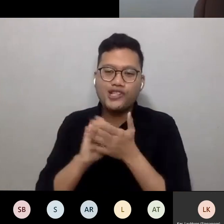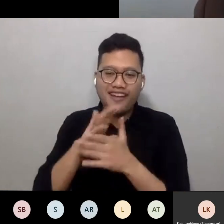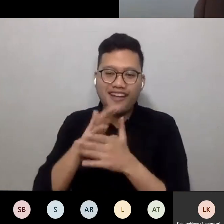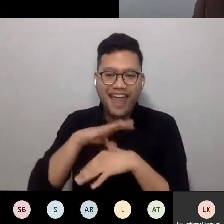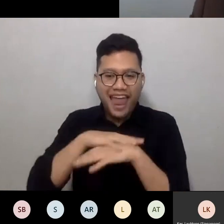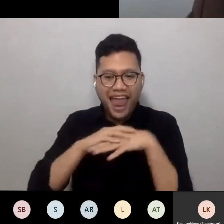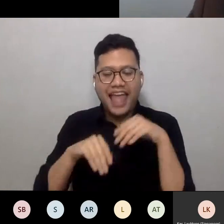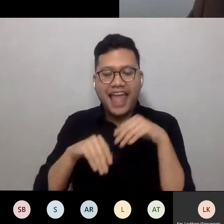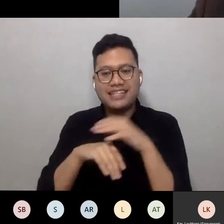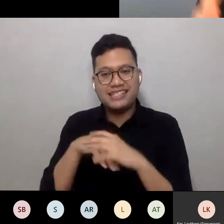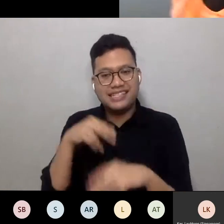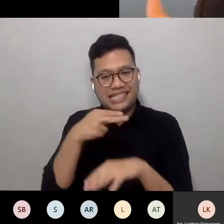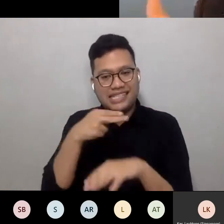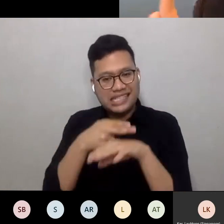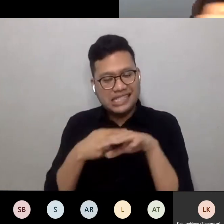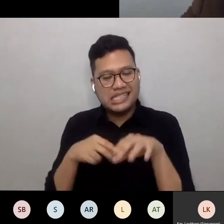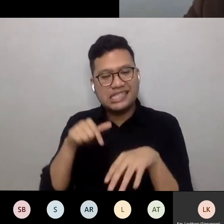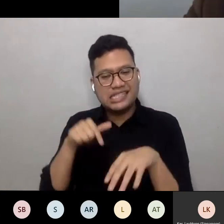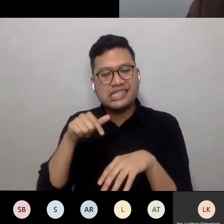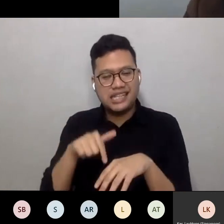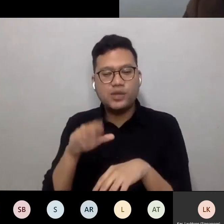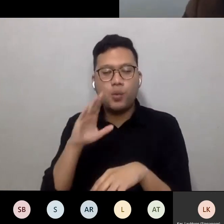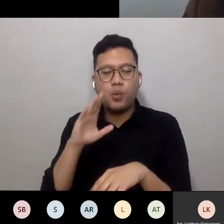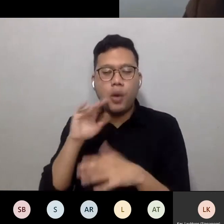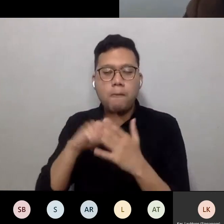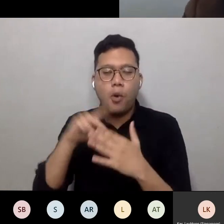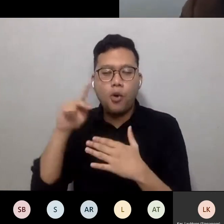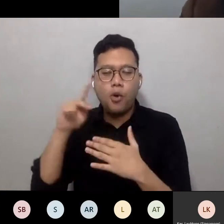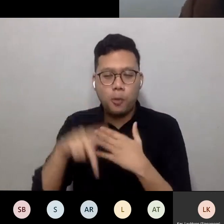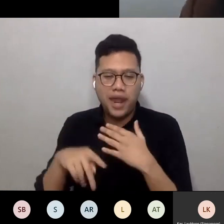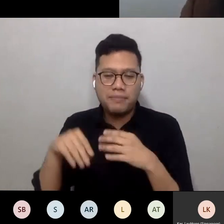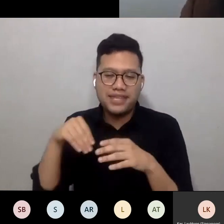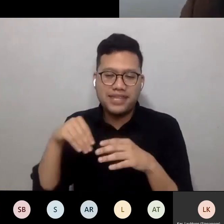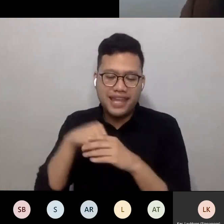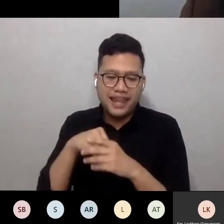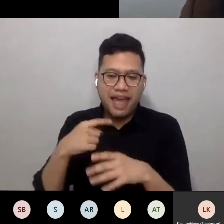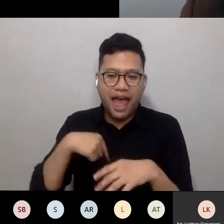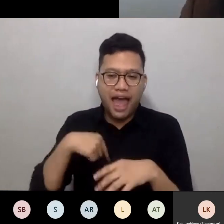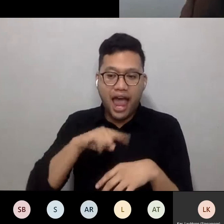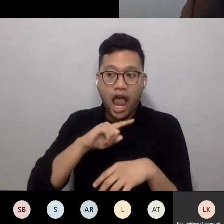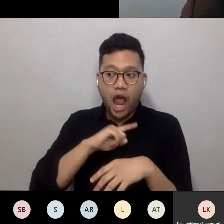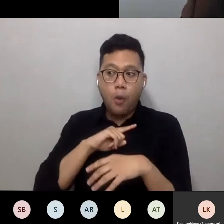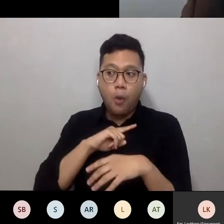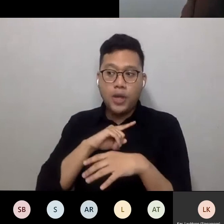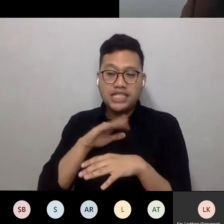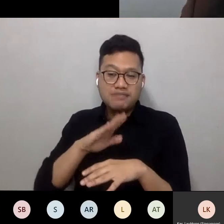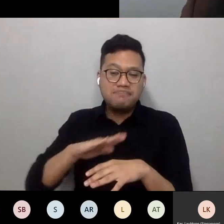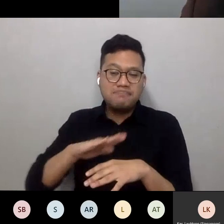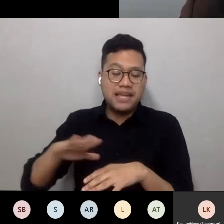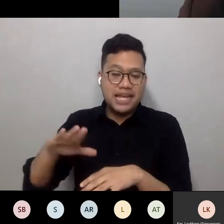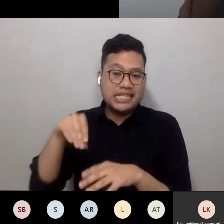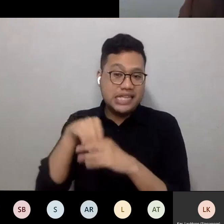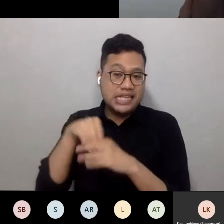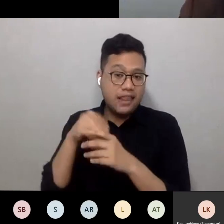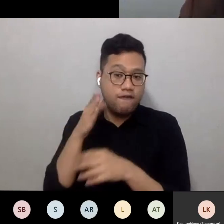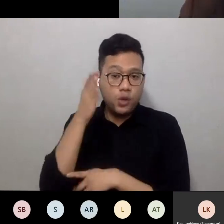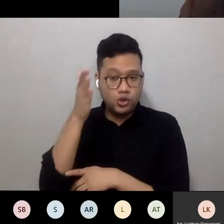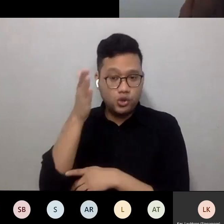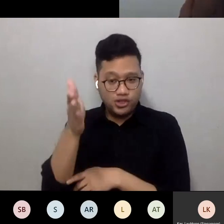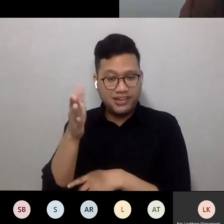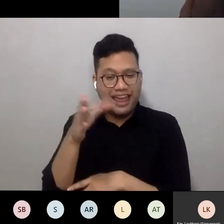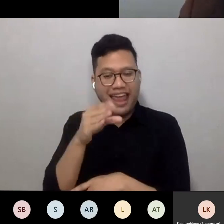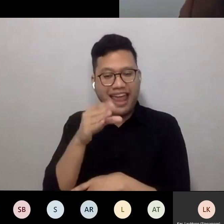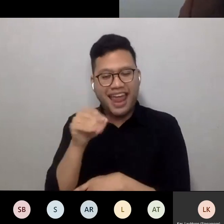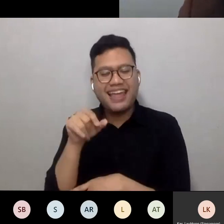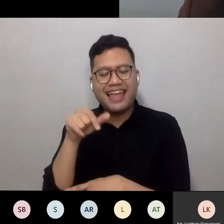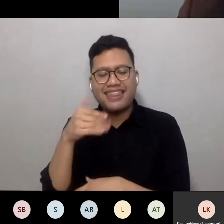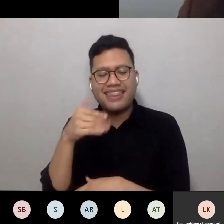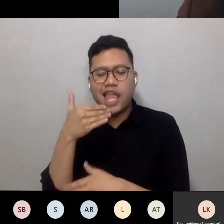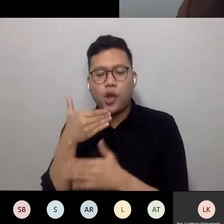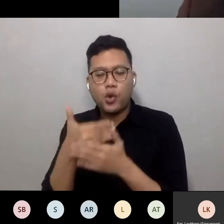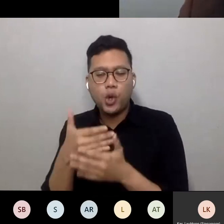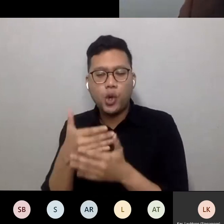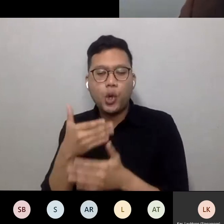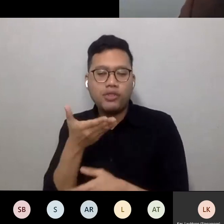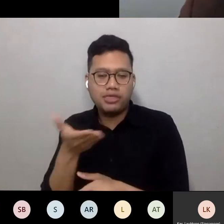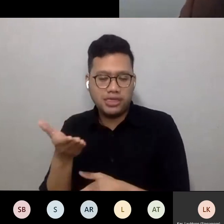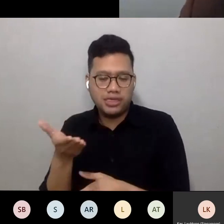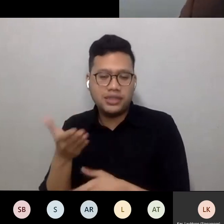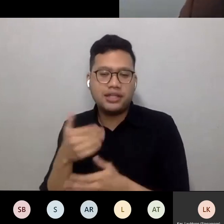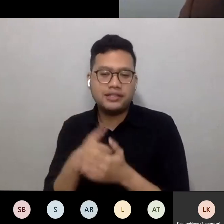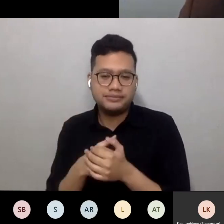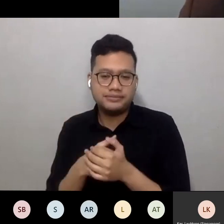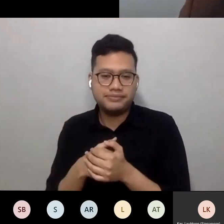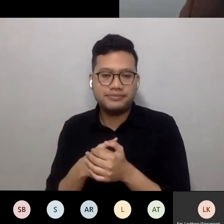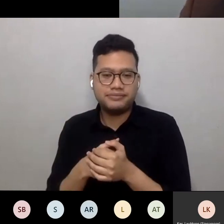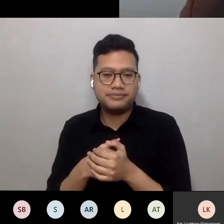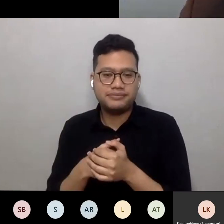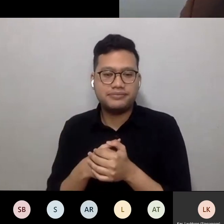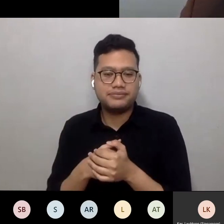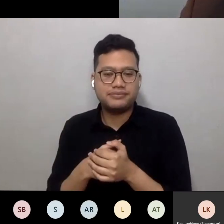This will be programmed into our kind of spaces in the future. And I think that would be a good thing in terms of kind of our own personal